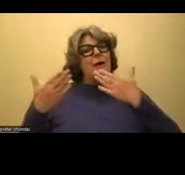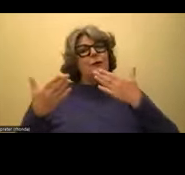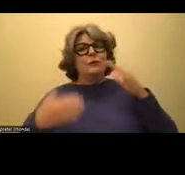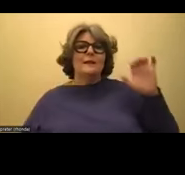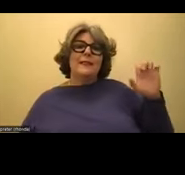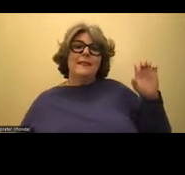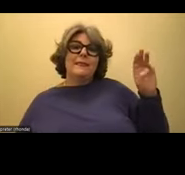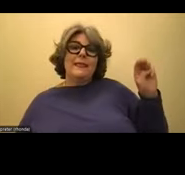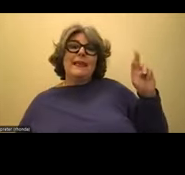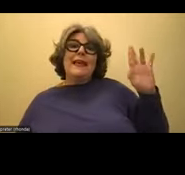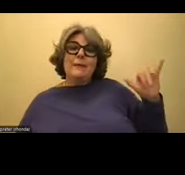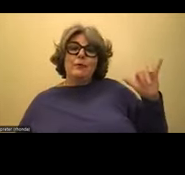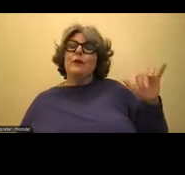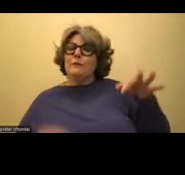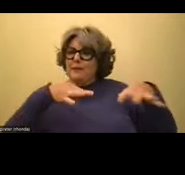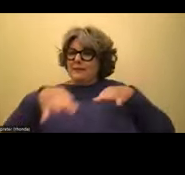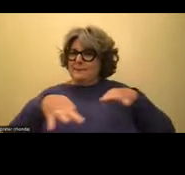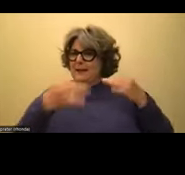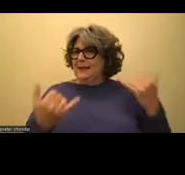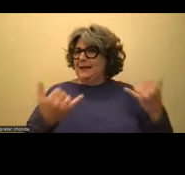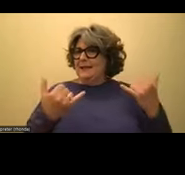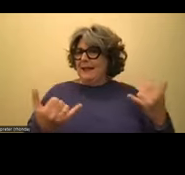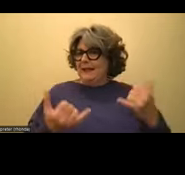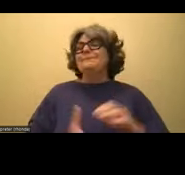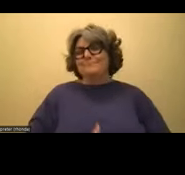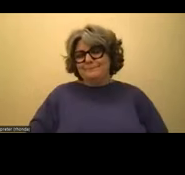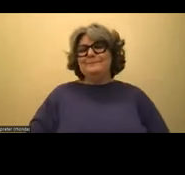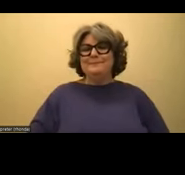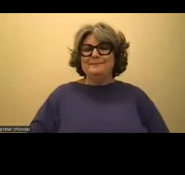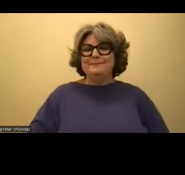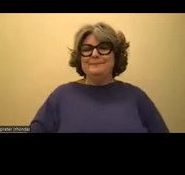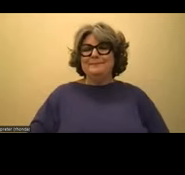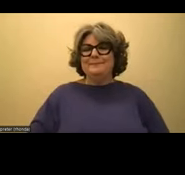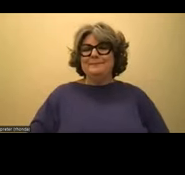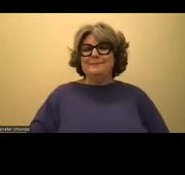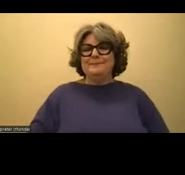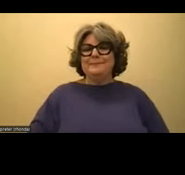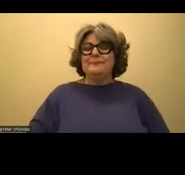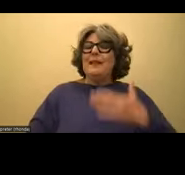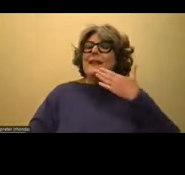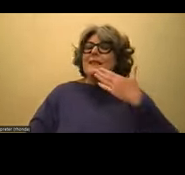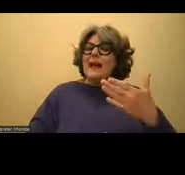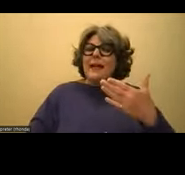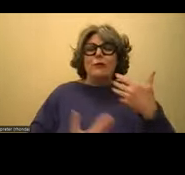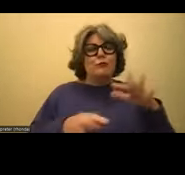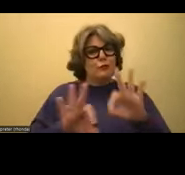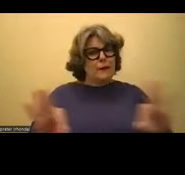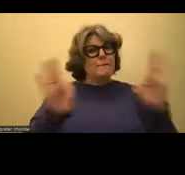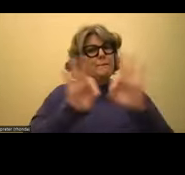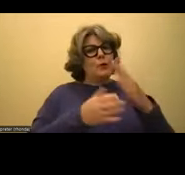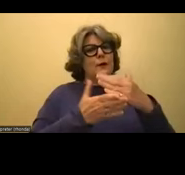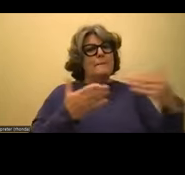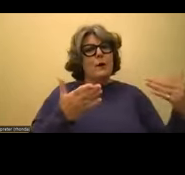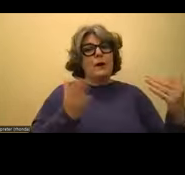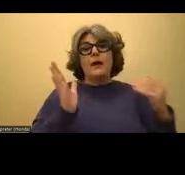bringing that out and letting us have that conversation. Thank you both so much for talking about such an important piece that often